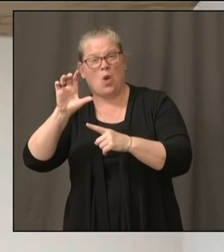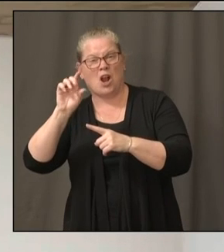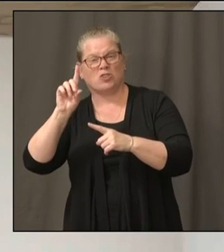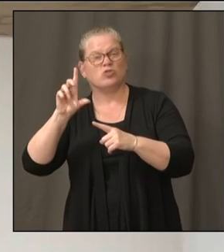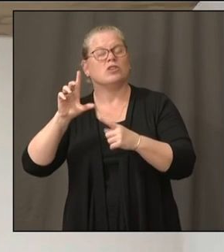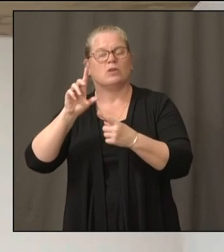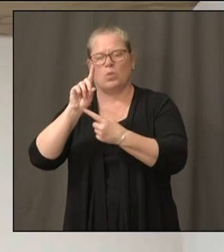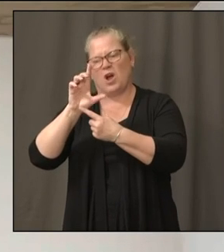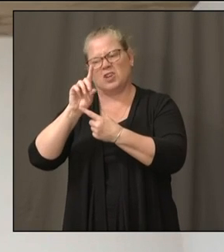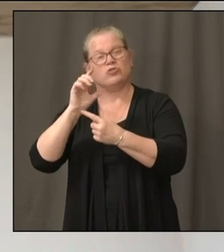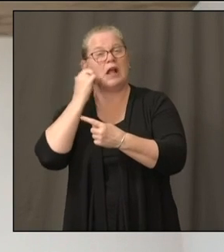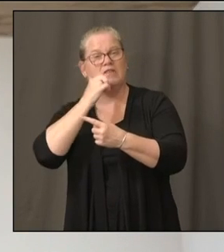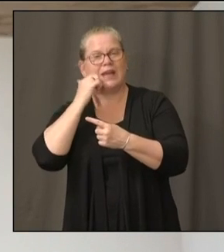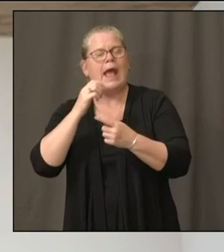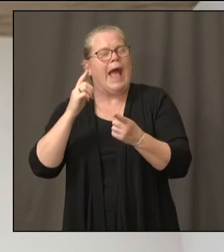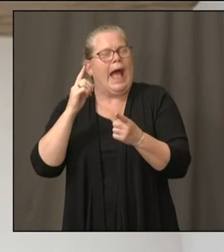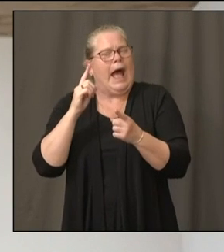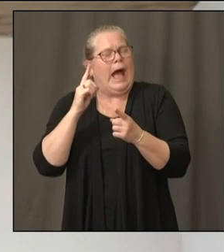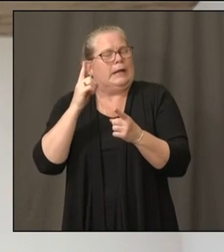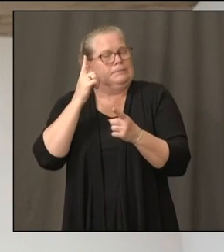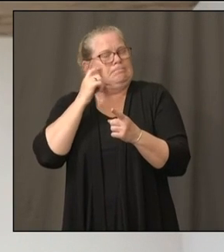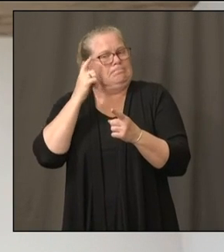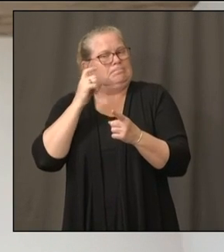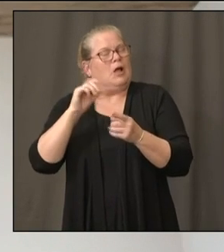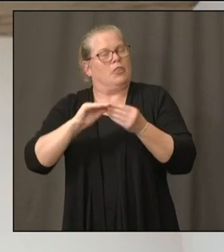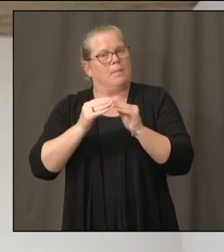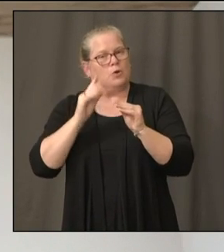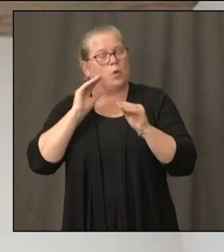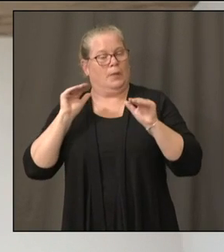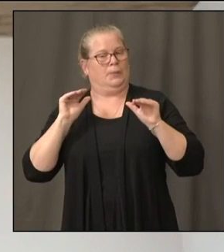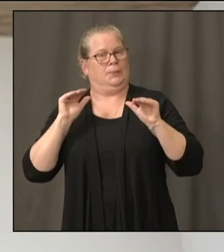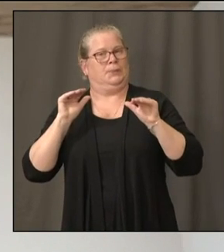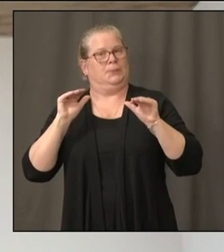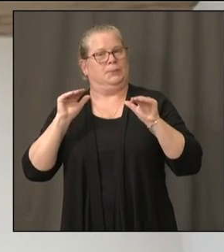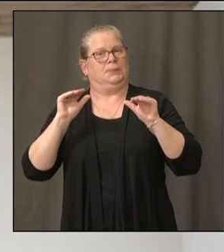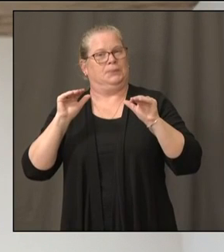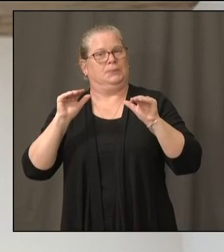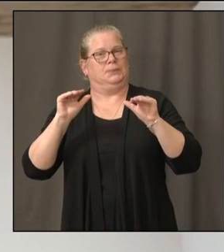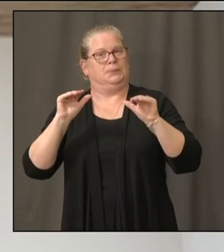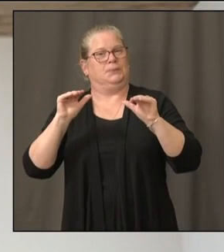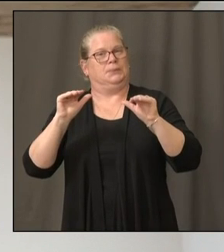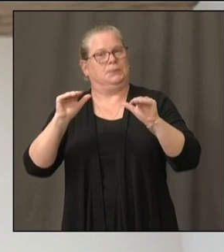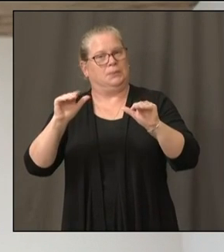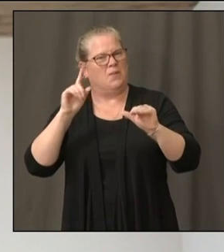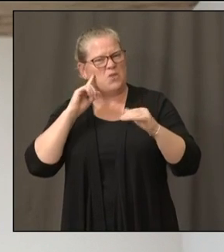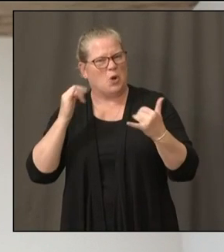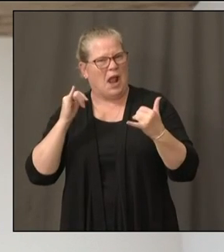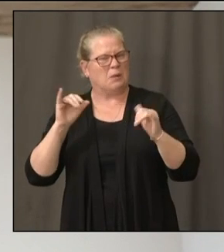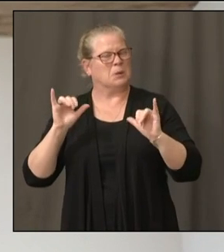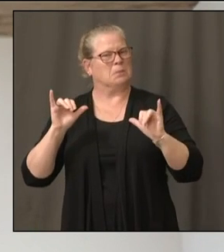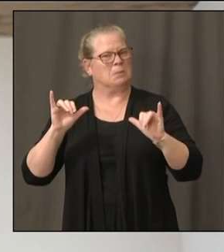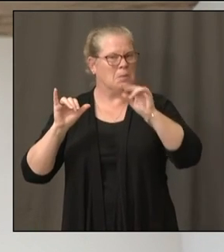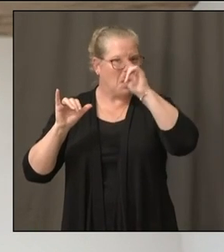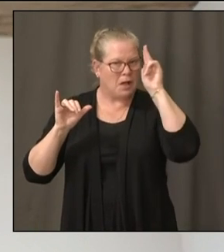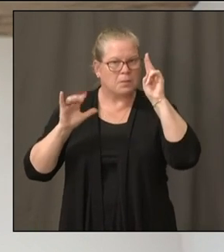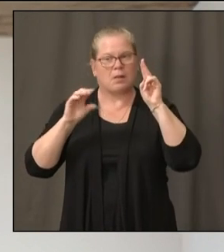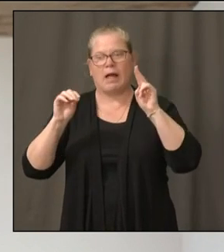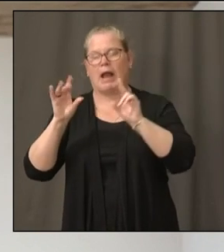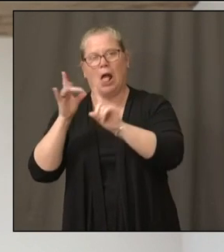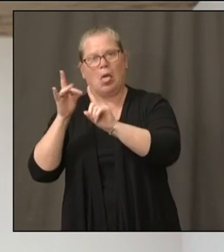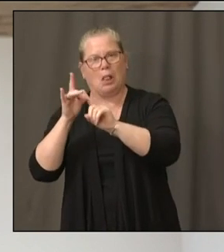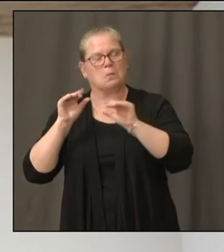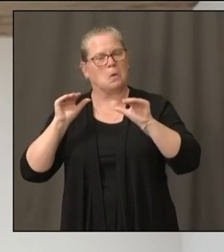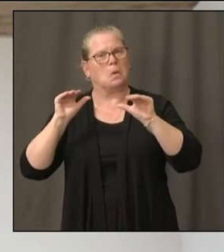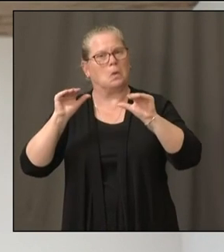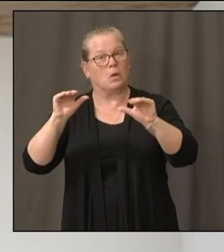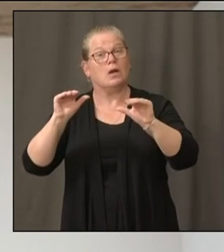until it starts to go up. Whether it goes up sharply or gradually is really up to us and what